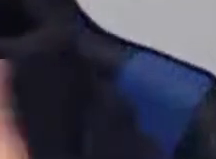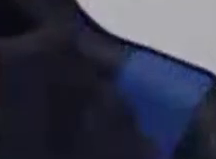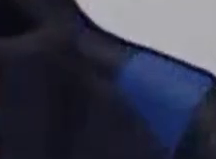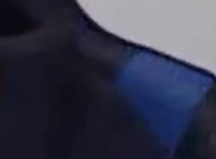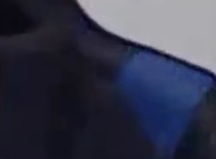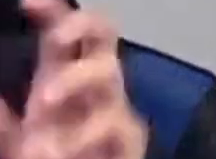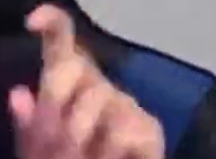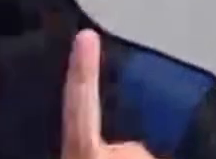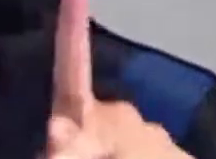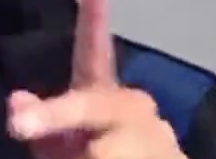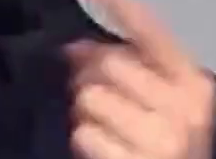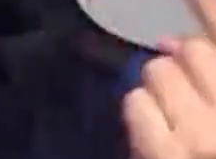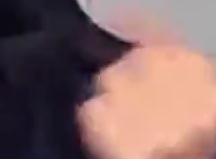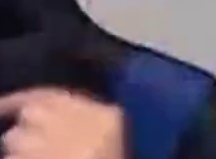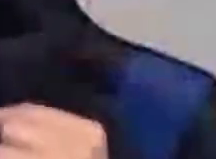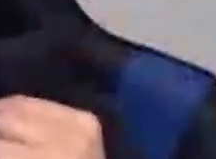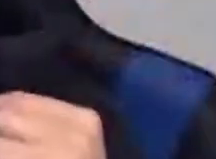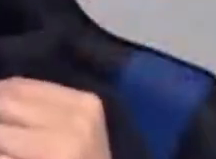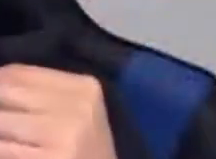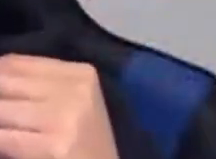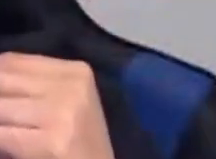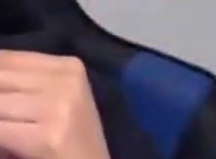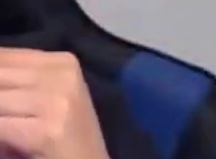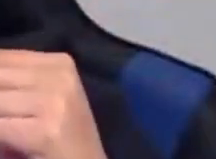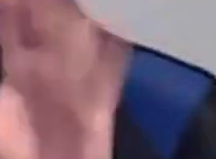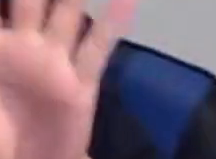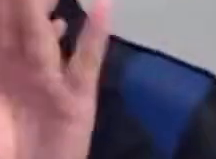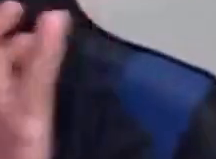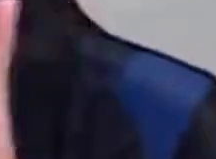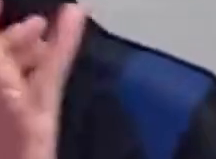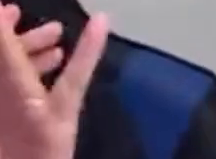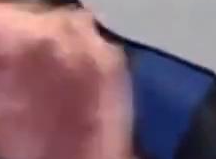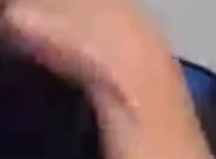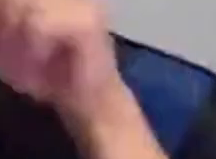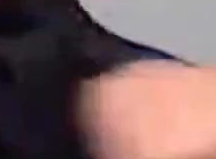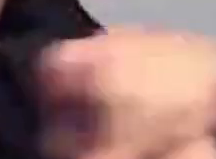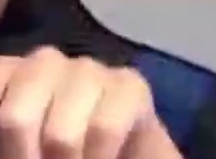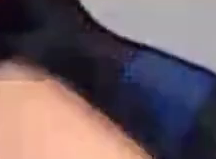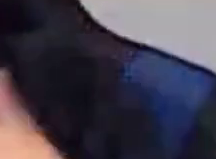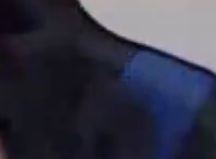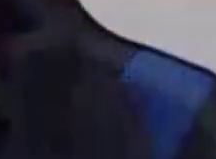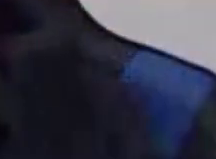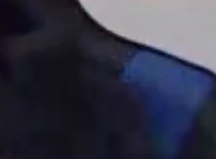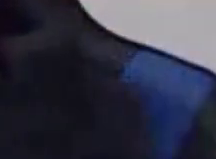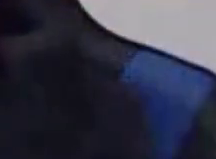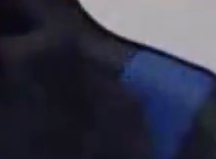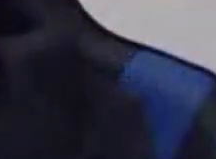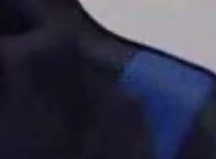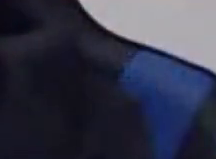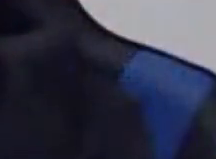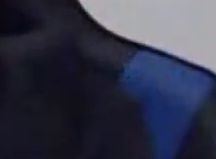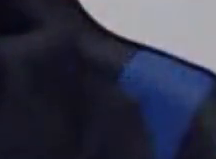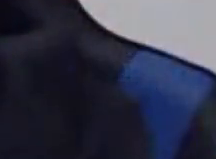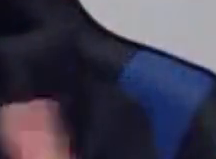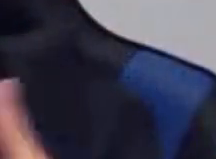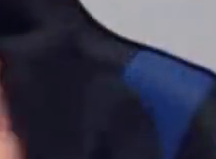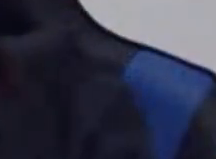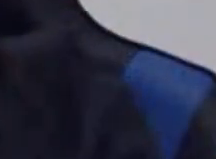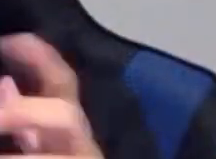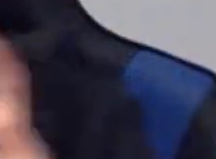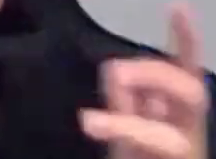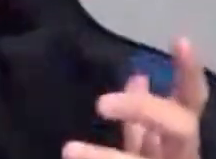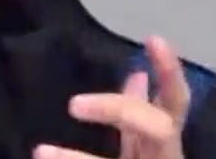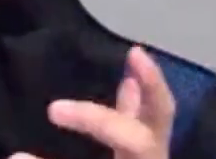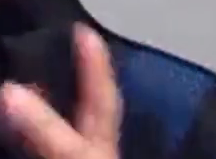to come and stream live to you all. I appreciate the... I have gratitude for so much, including